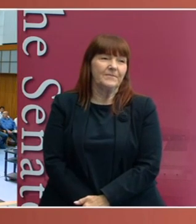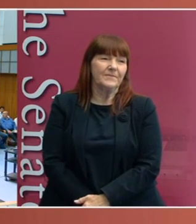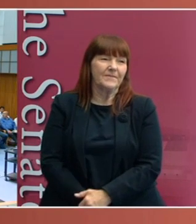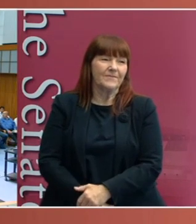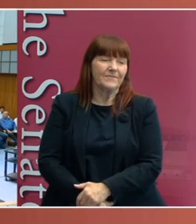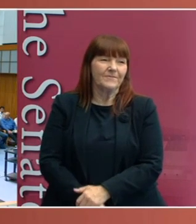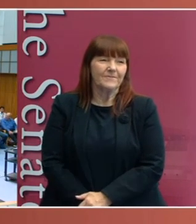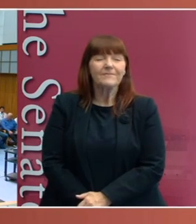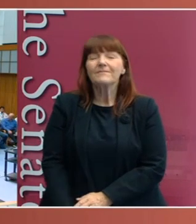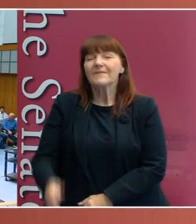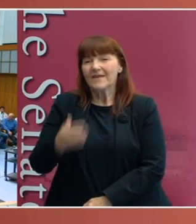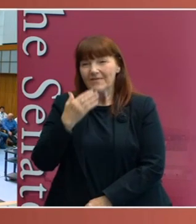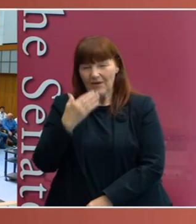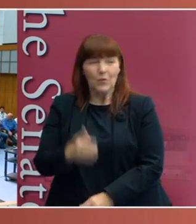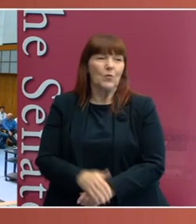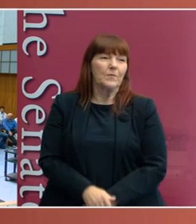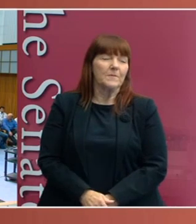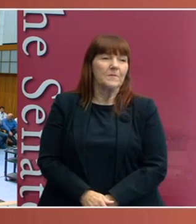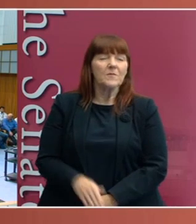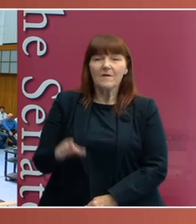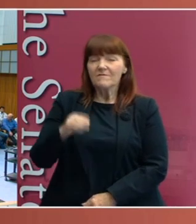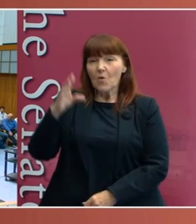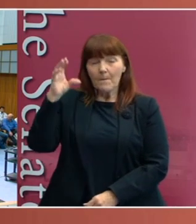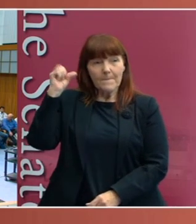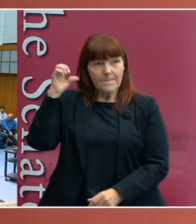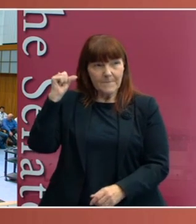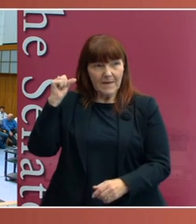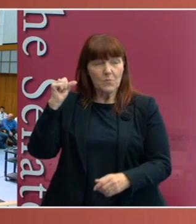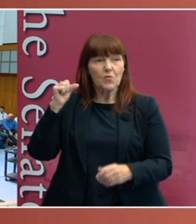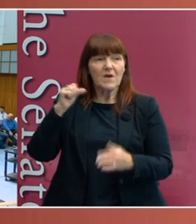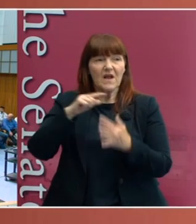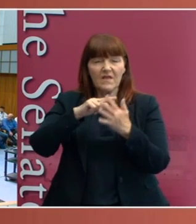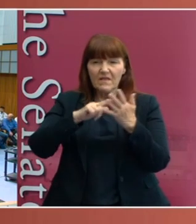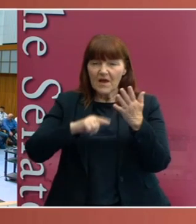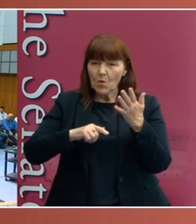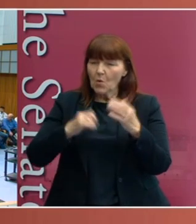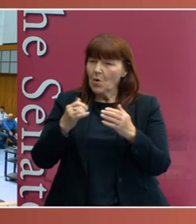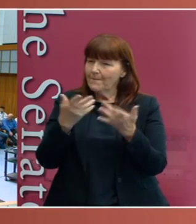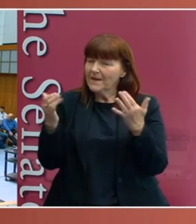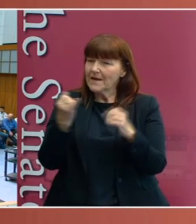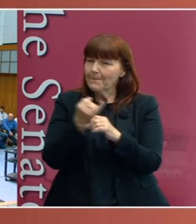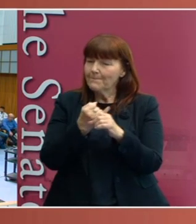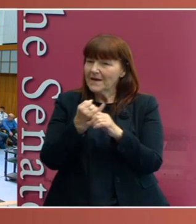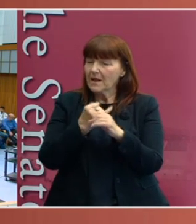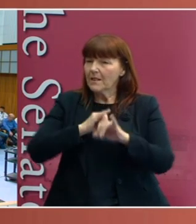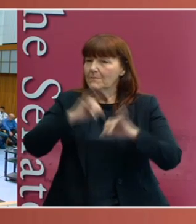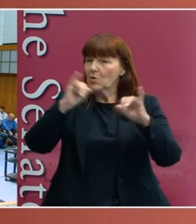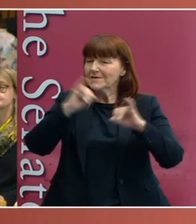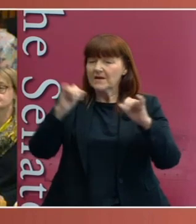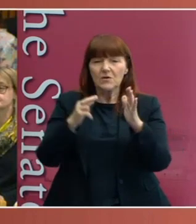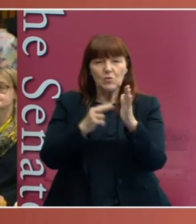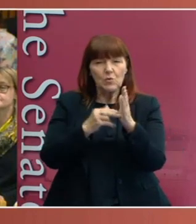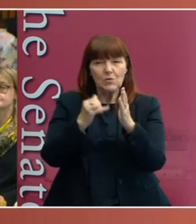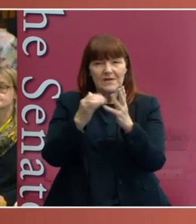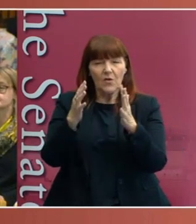Thank you very much. From memory, there seem to be quite a number of medical emergencies in New South Wales, on the New South